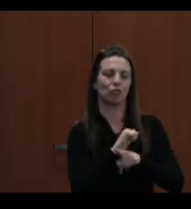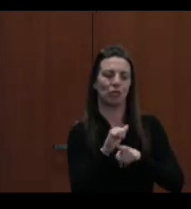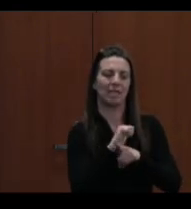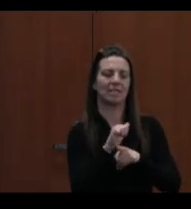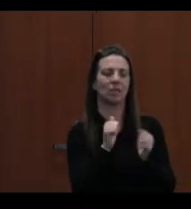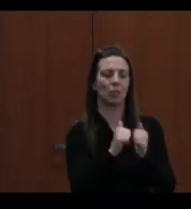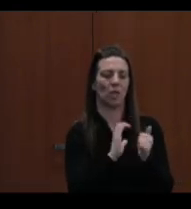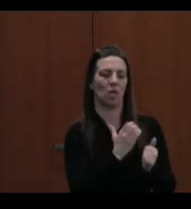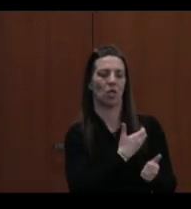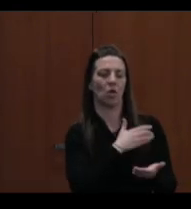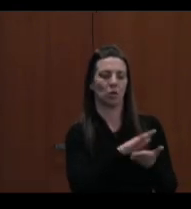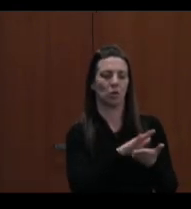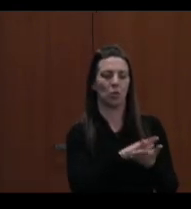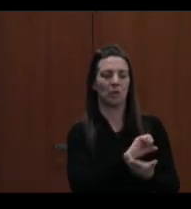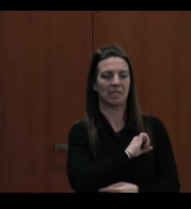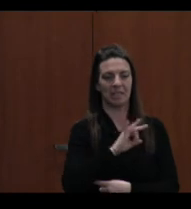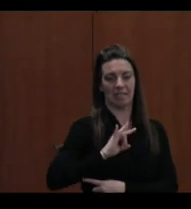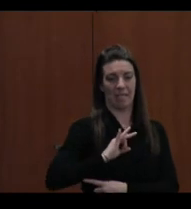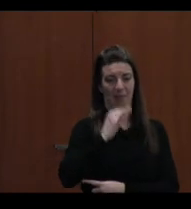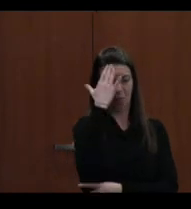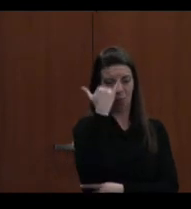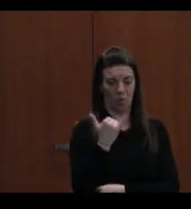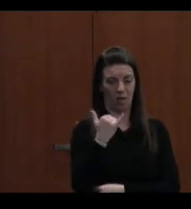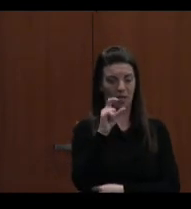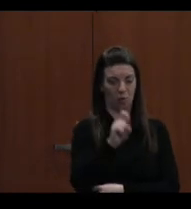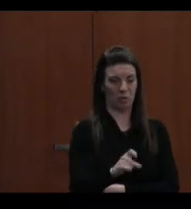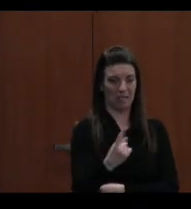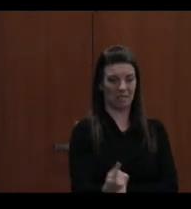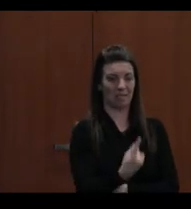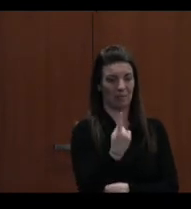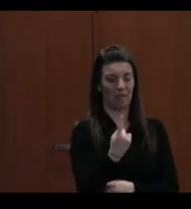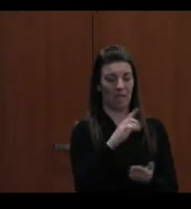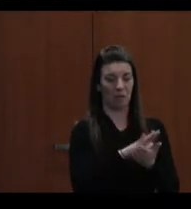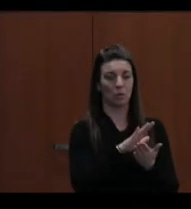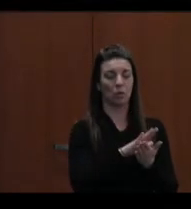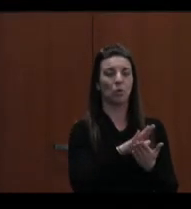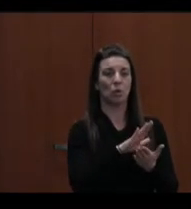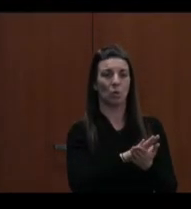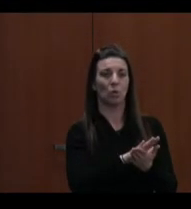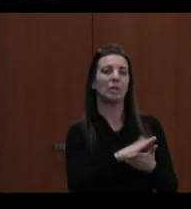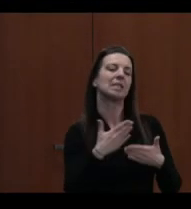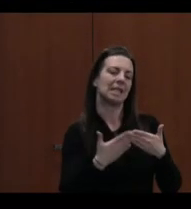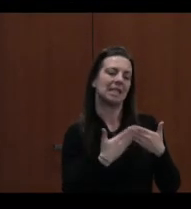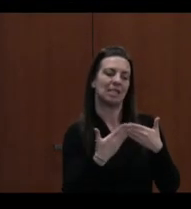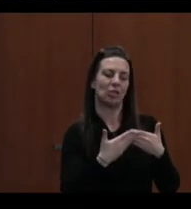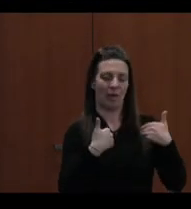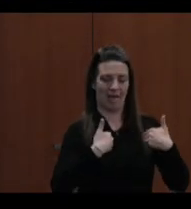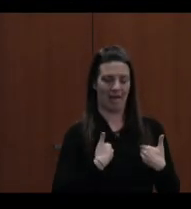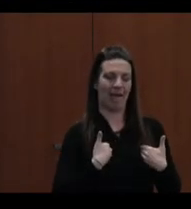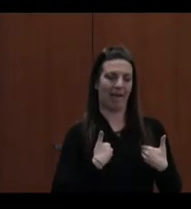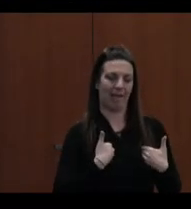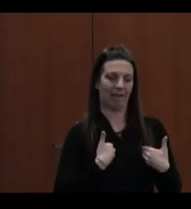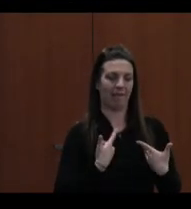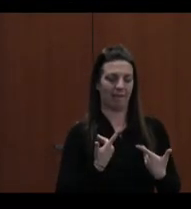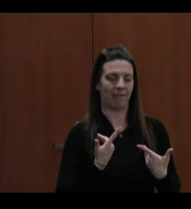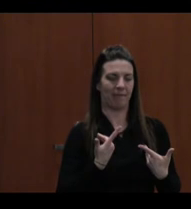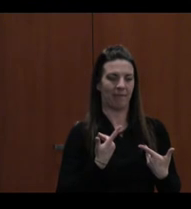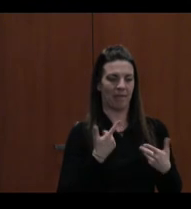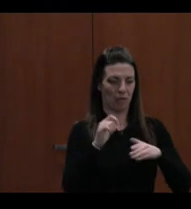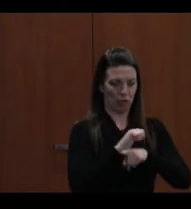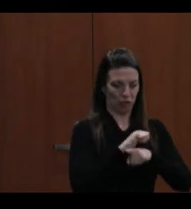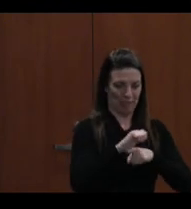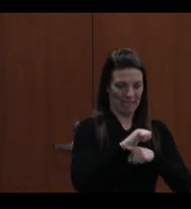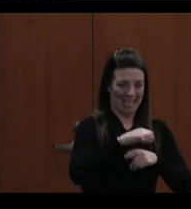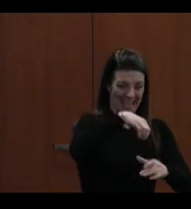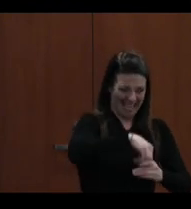school-based staff because when you need something at the school level, it's easier to have that answer right there at the school level. So the